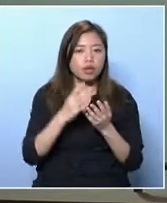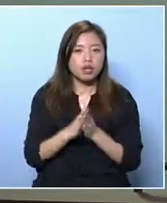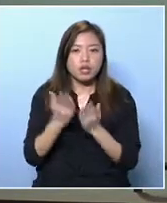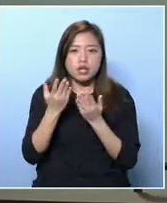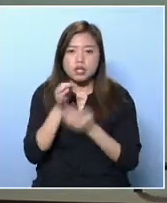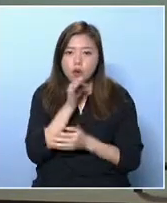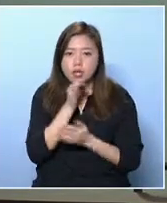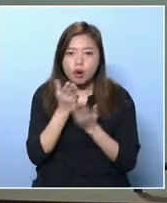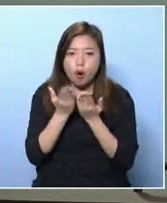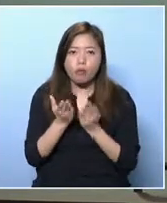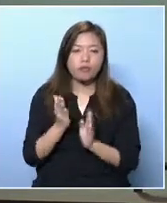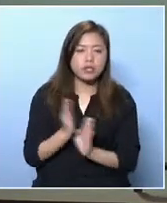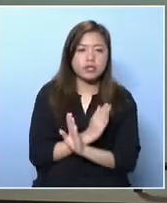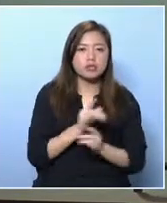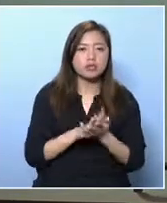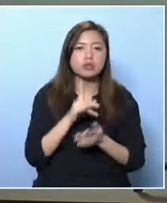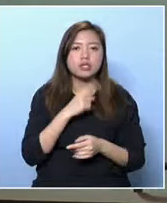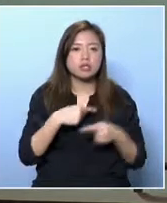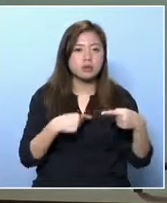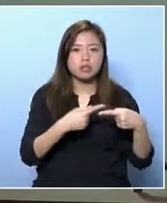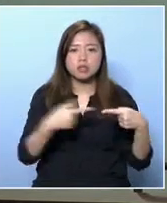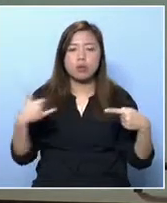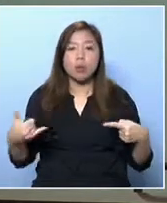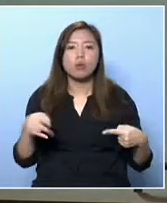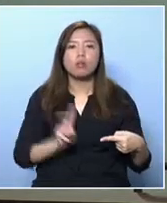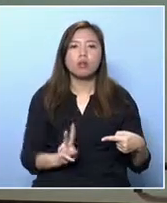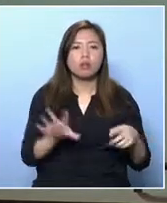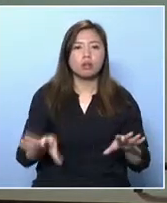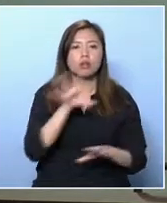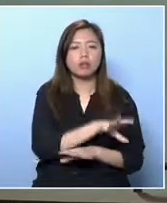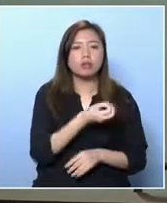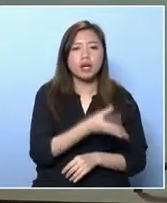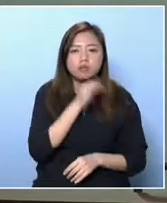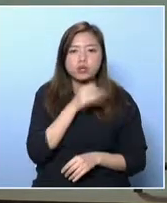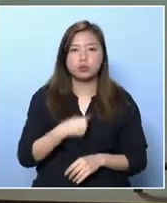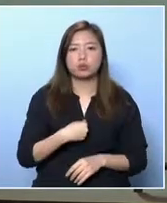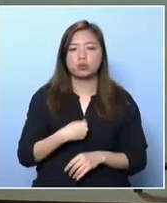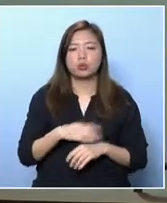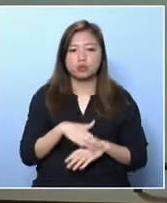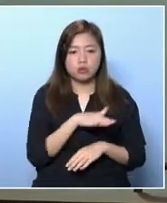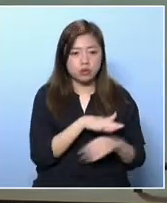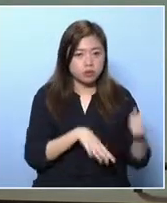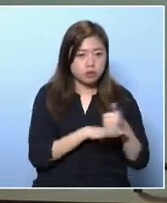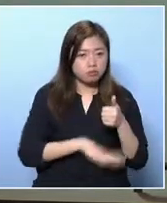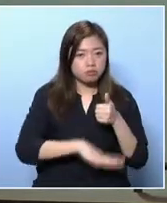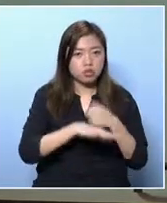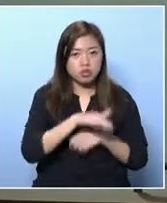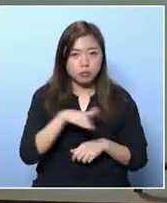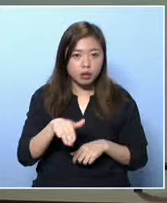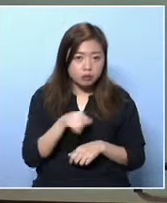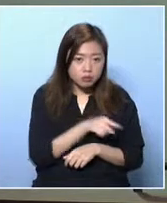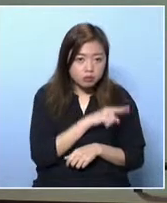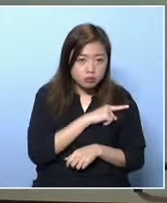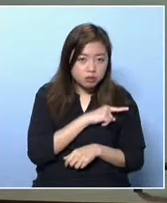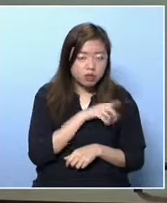And that should be comprehensive dental check service, just like the student